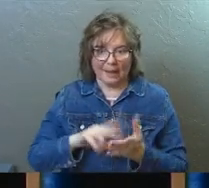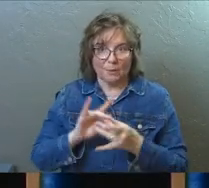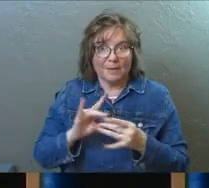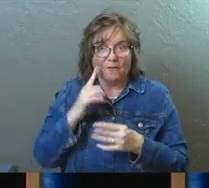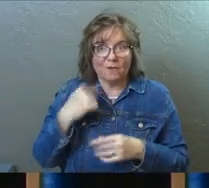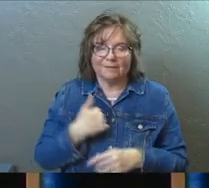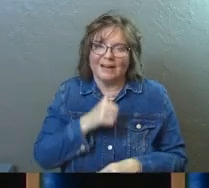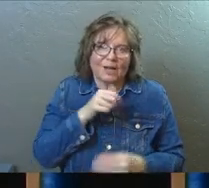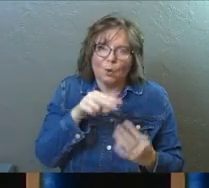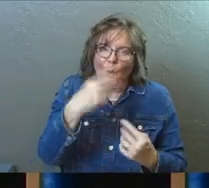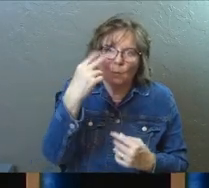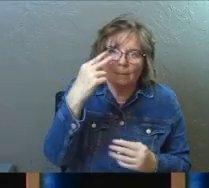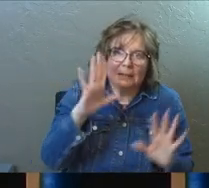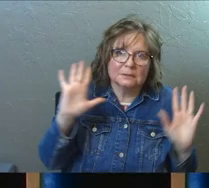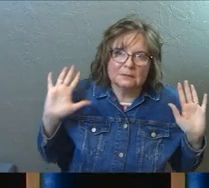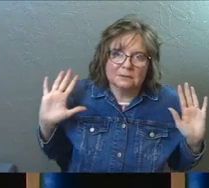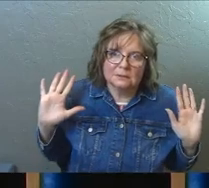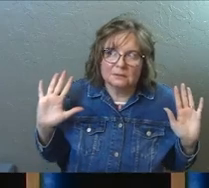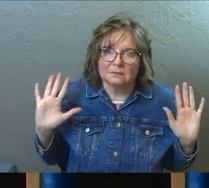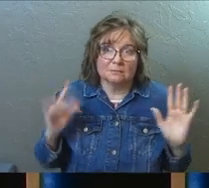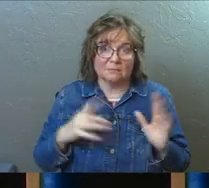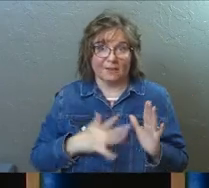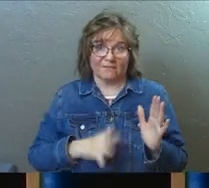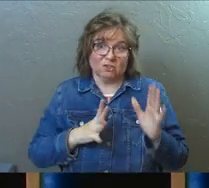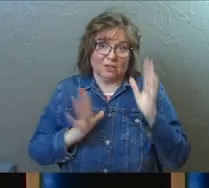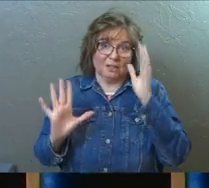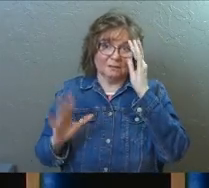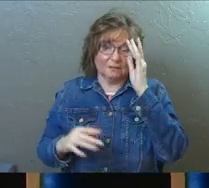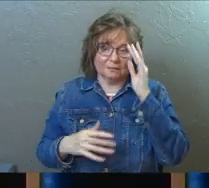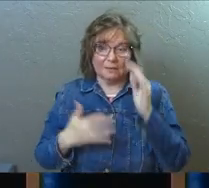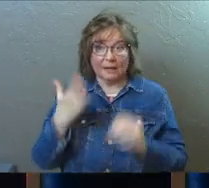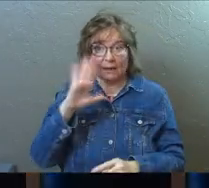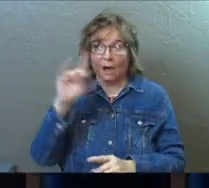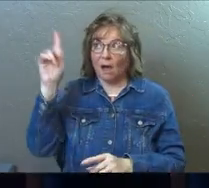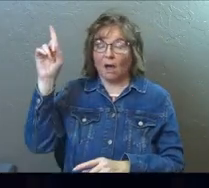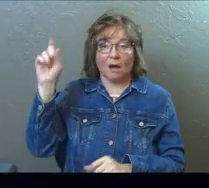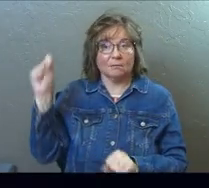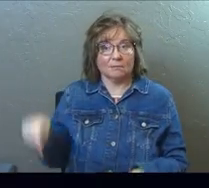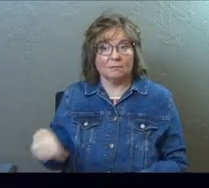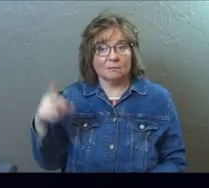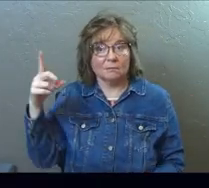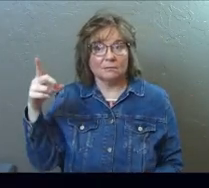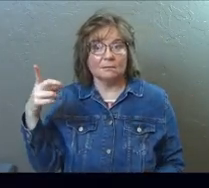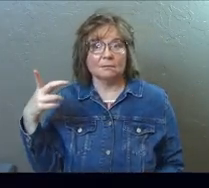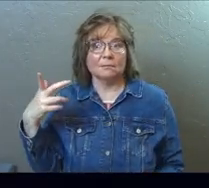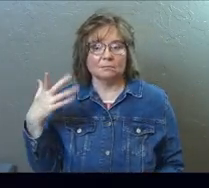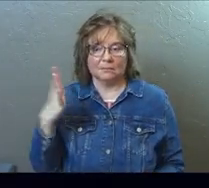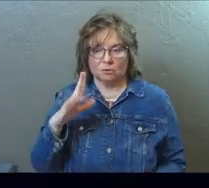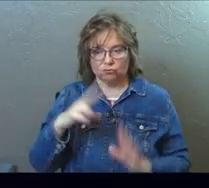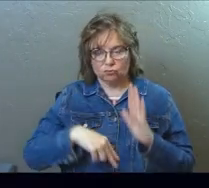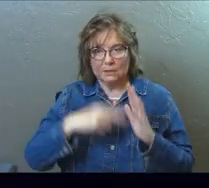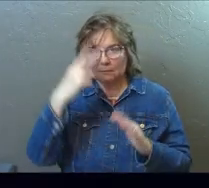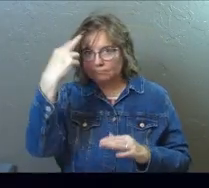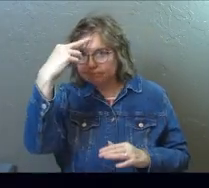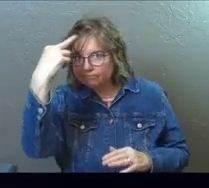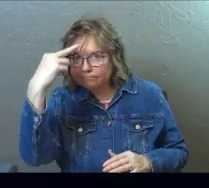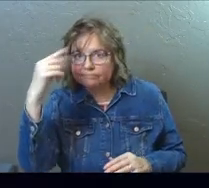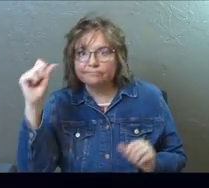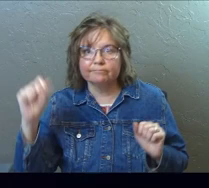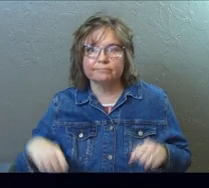I don't read minds officially. God does though. God reads minds.